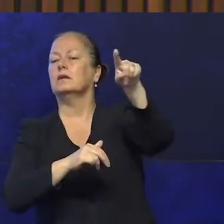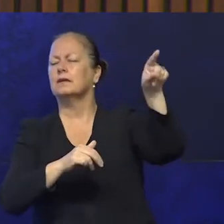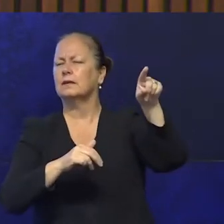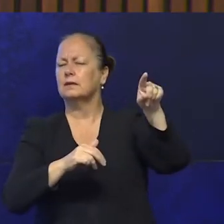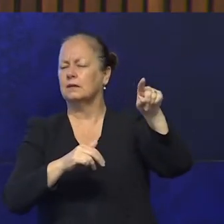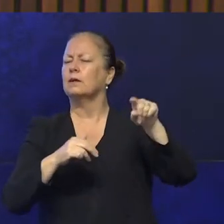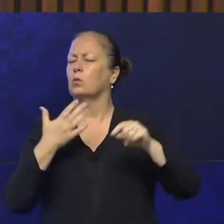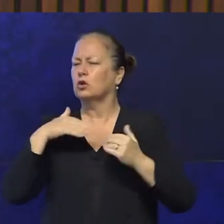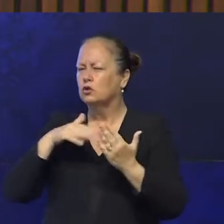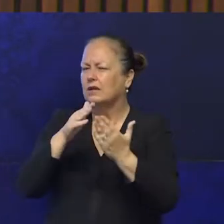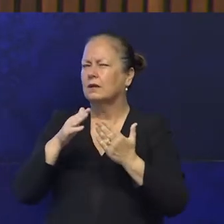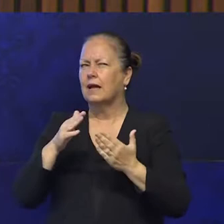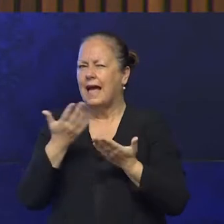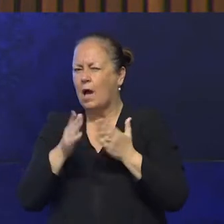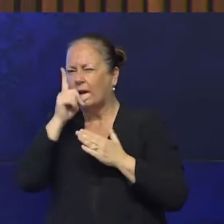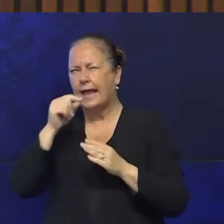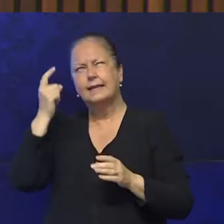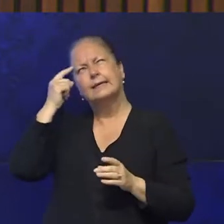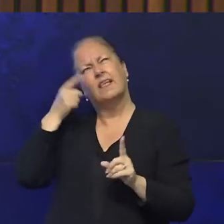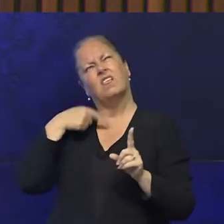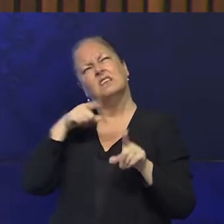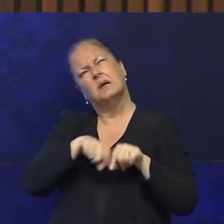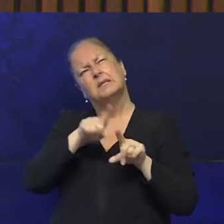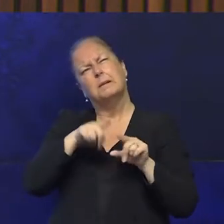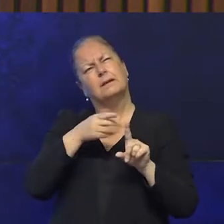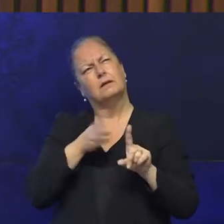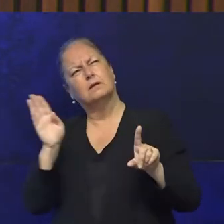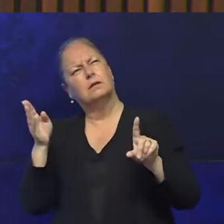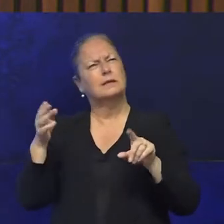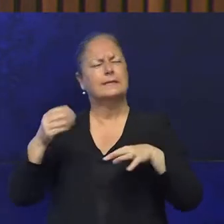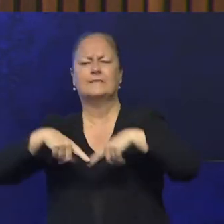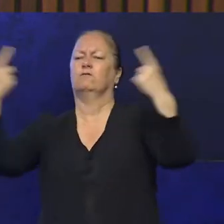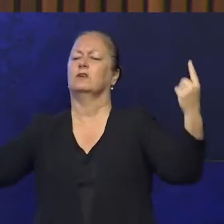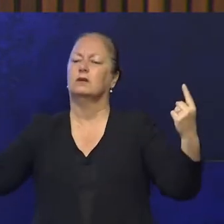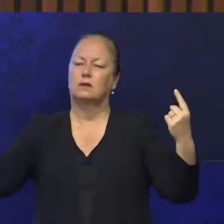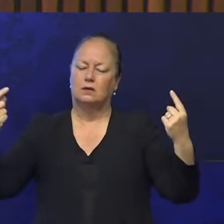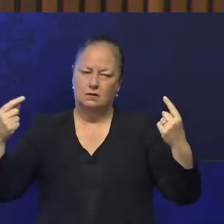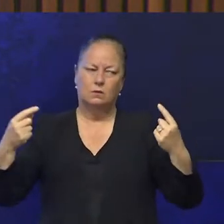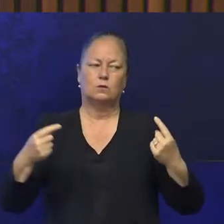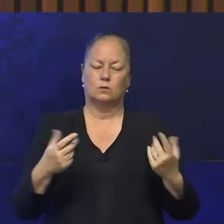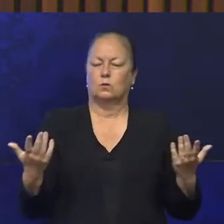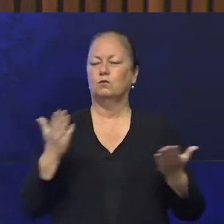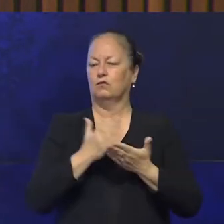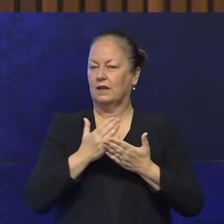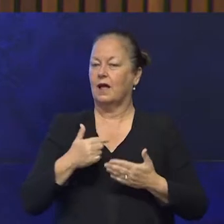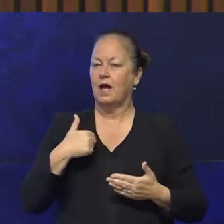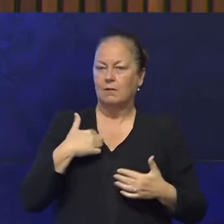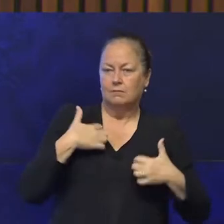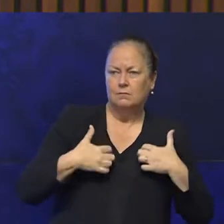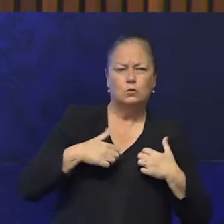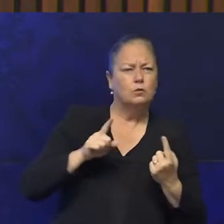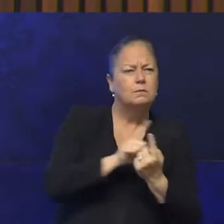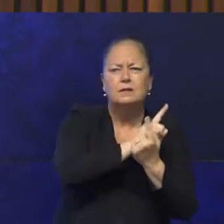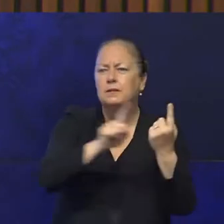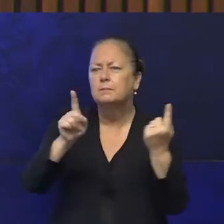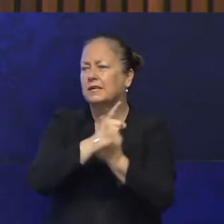ways to do the important work that we do. So I look forward to getting to know many of you throughout